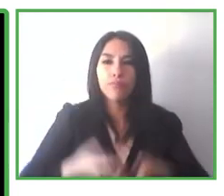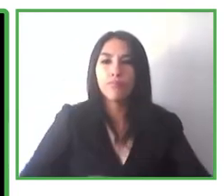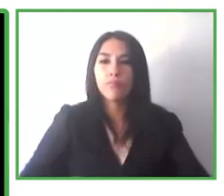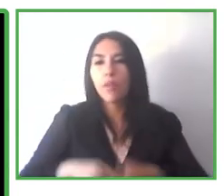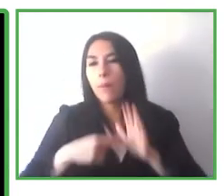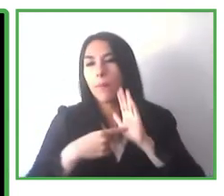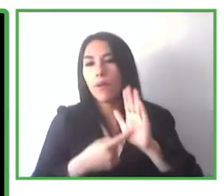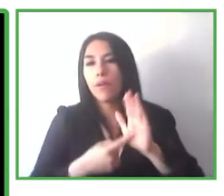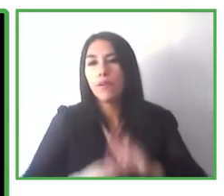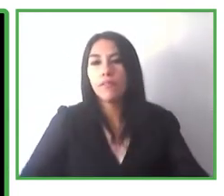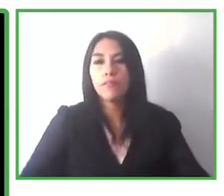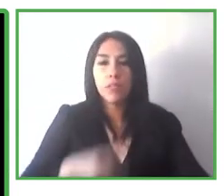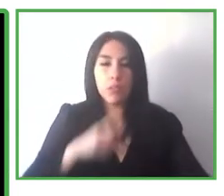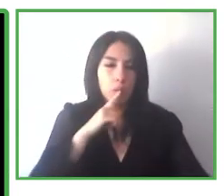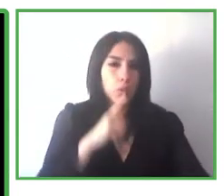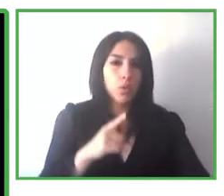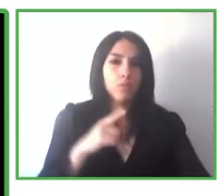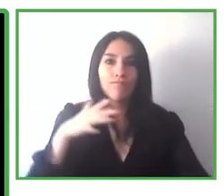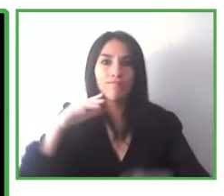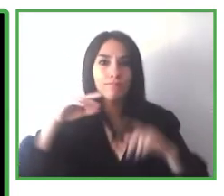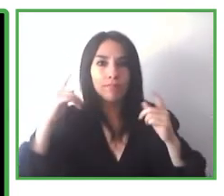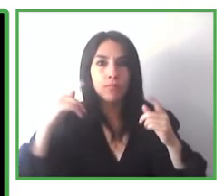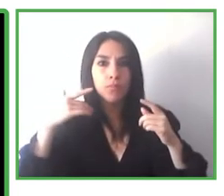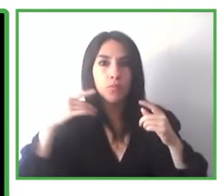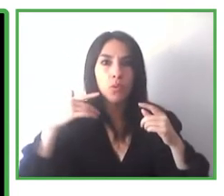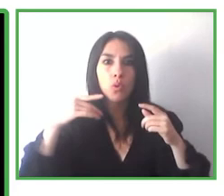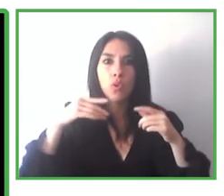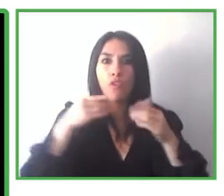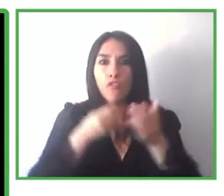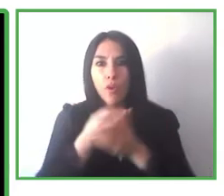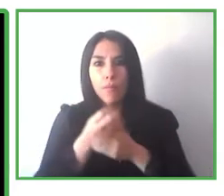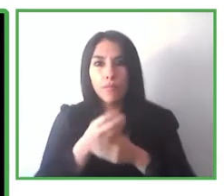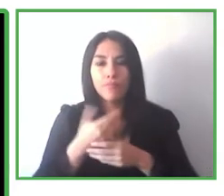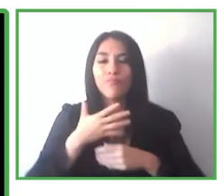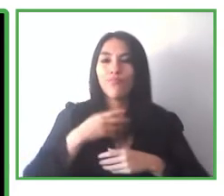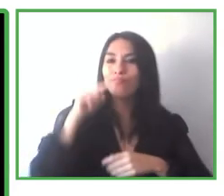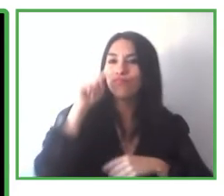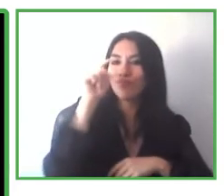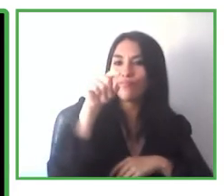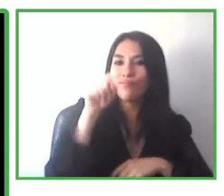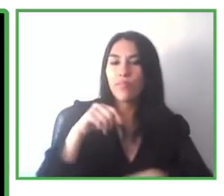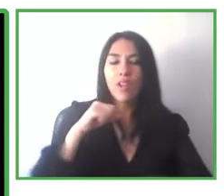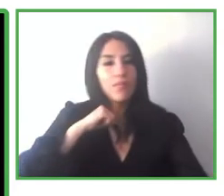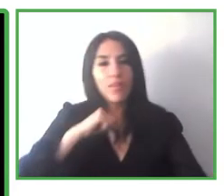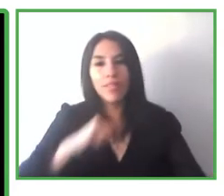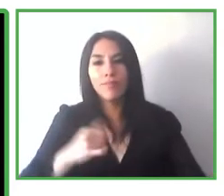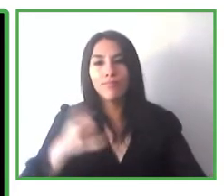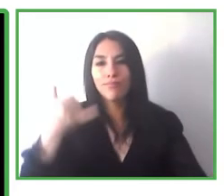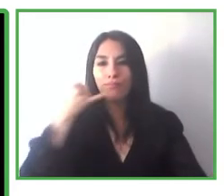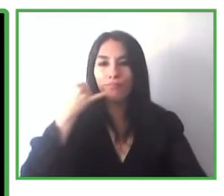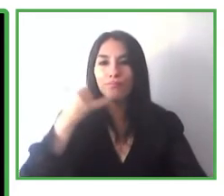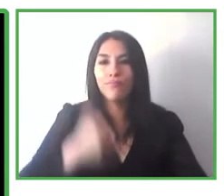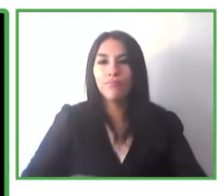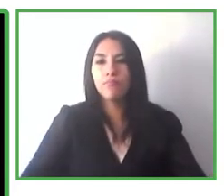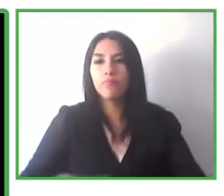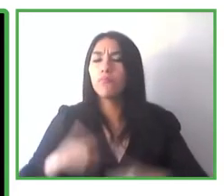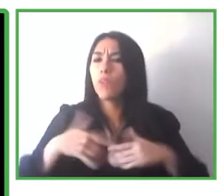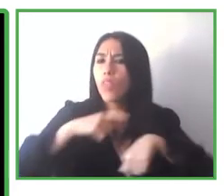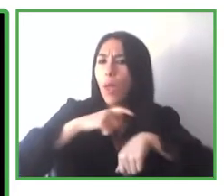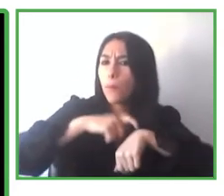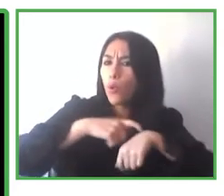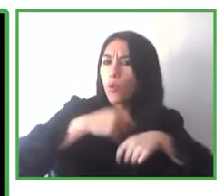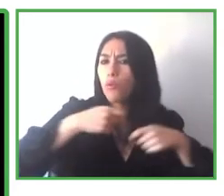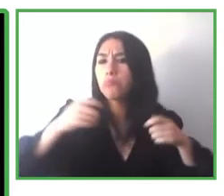are going to, to a soccer match and it's in 30 more minutes, you don't have time to find your way around by yourself.